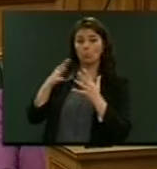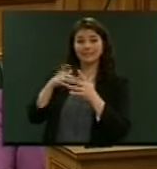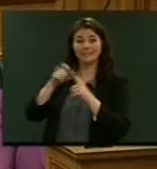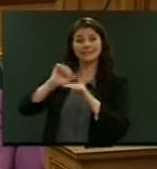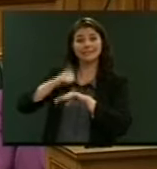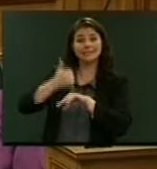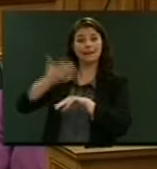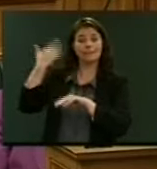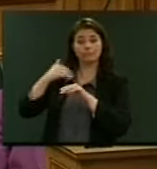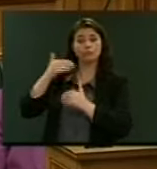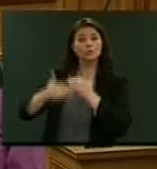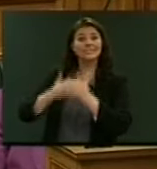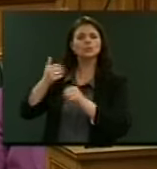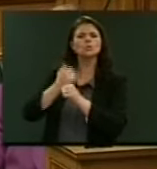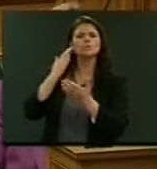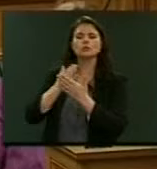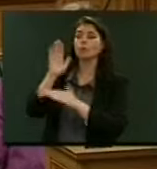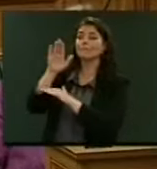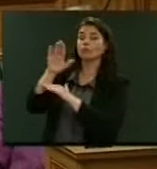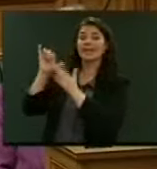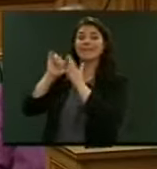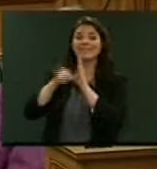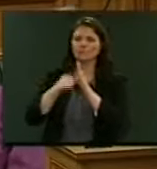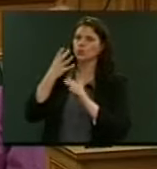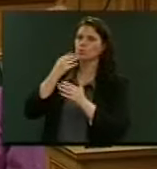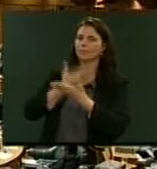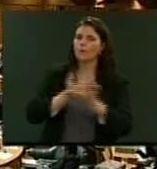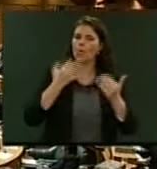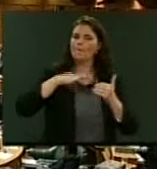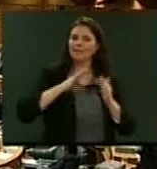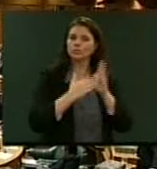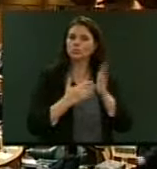to ensure that foreign investment in New Zealand was useful for New Zealand.